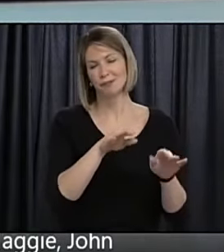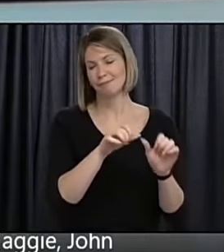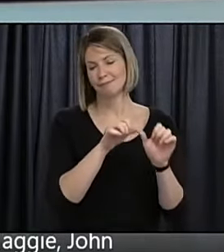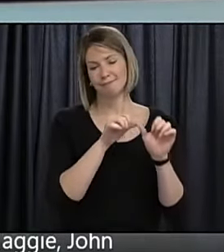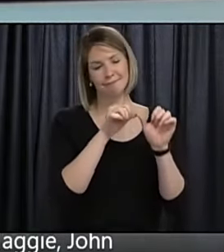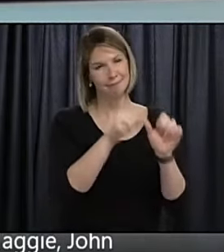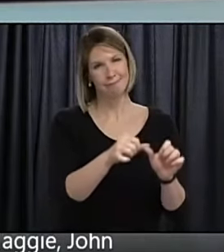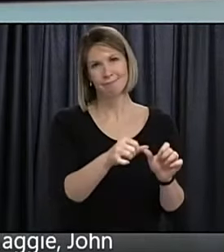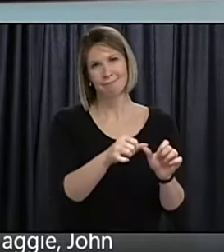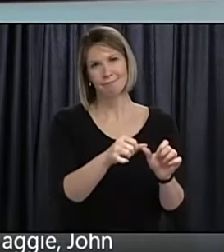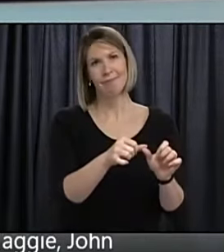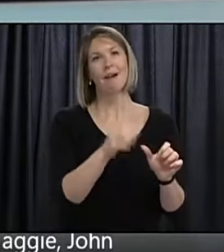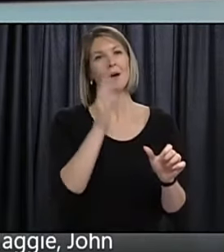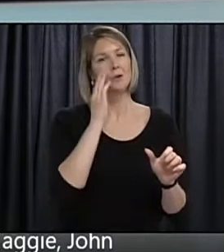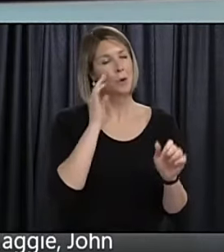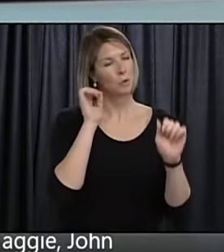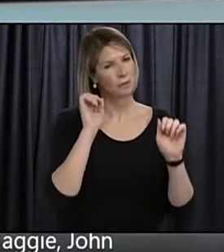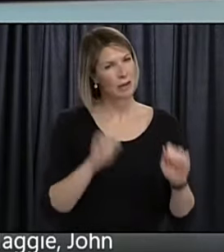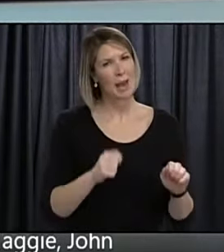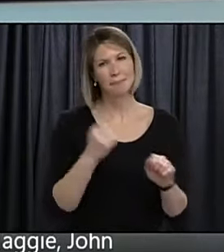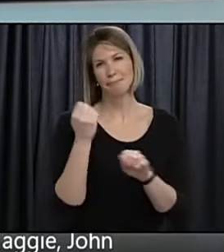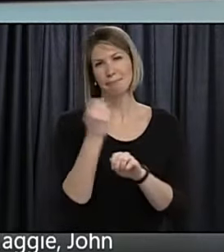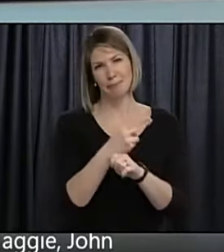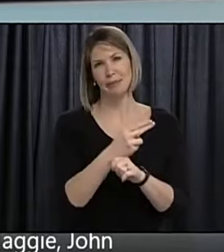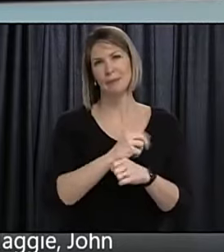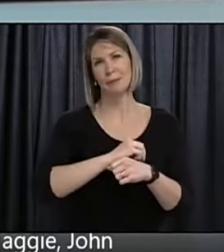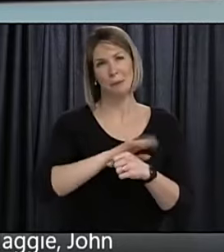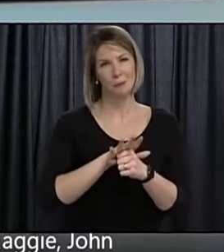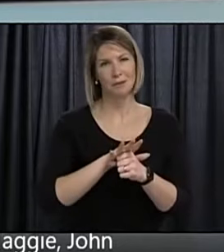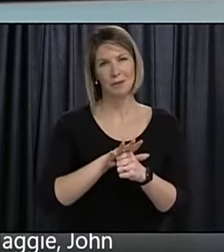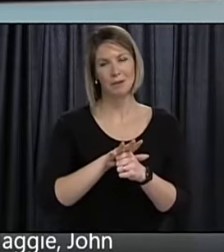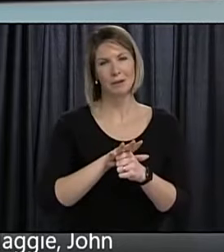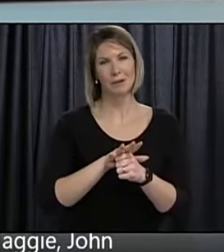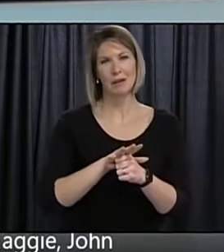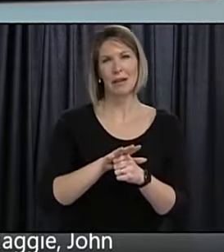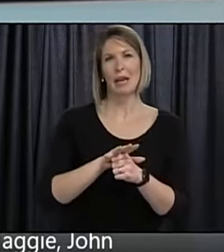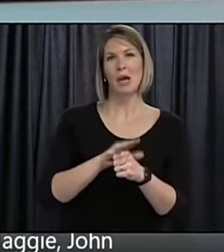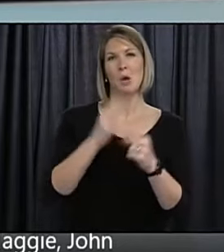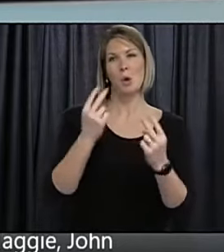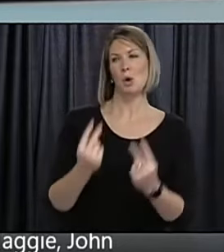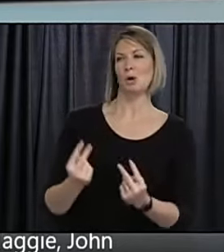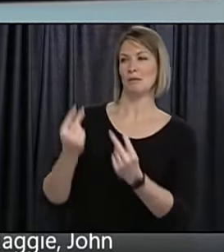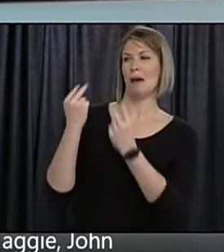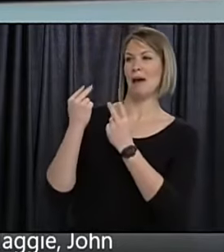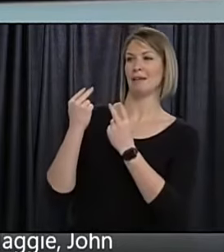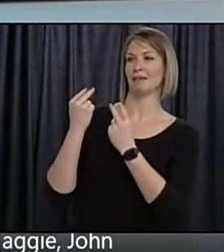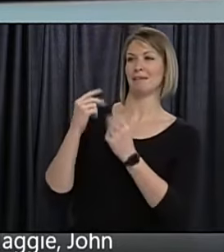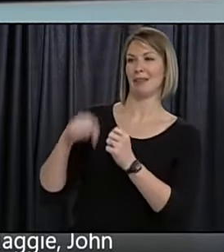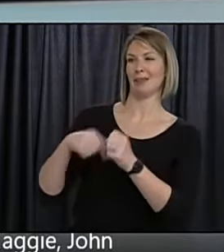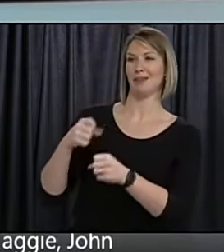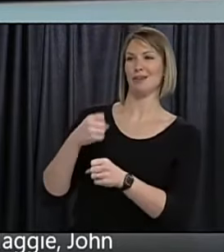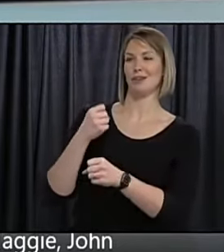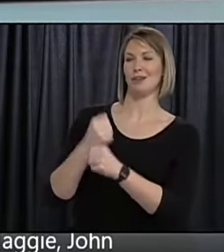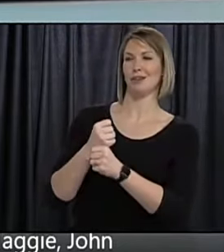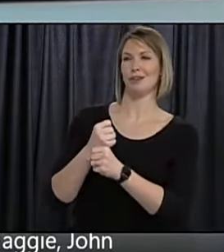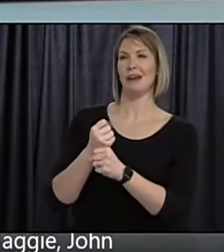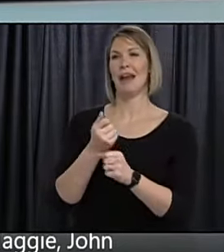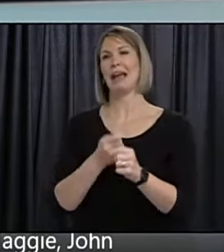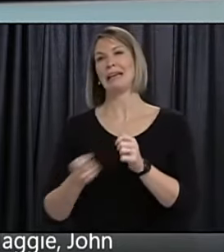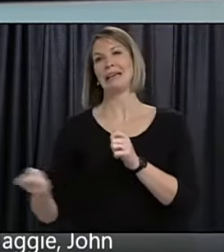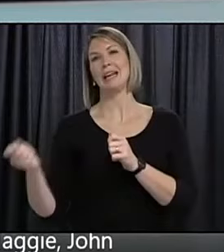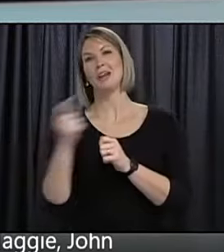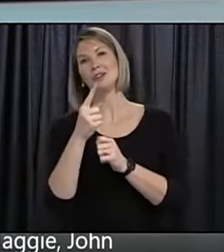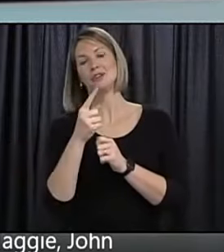can at the end of this year as we see out the old new year and look to the new uh give ourselves a bit of a pat on the back